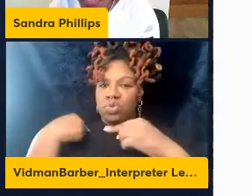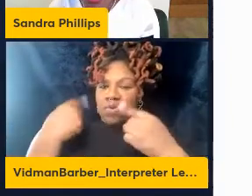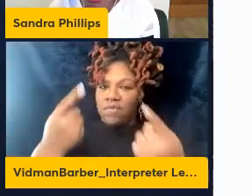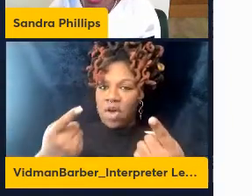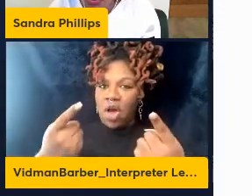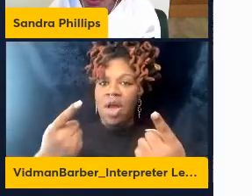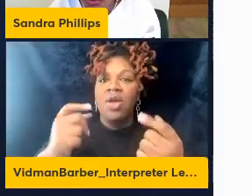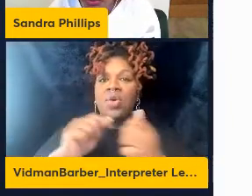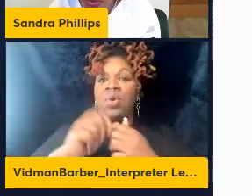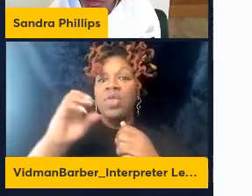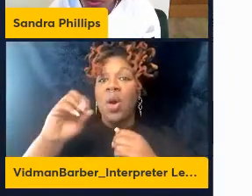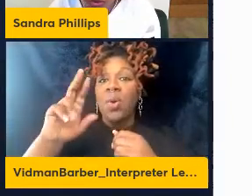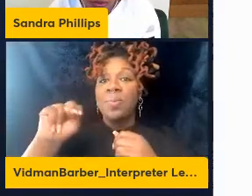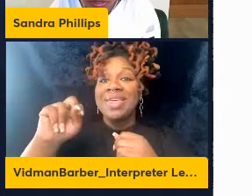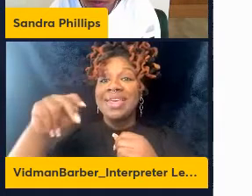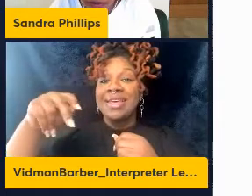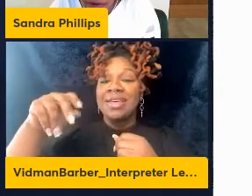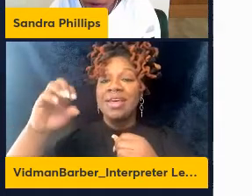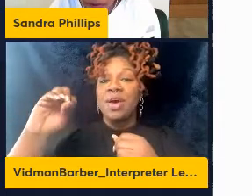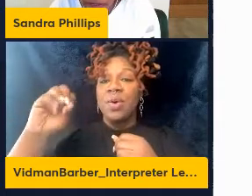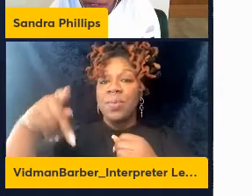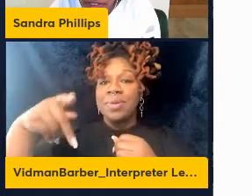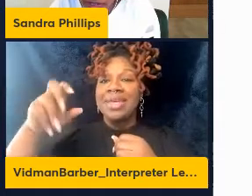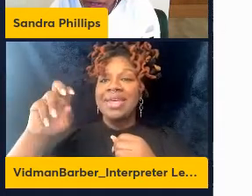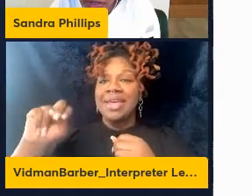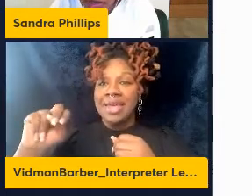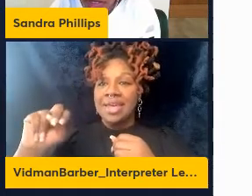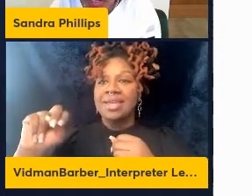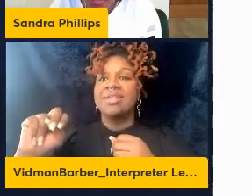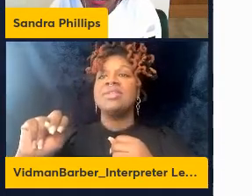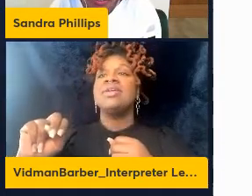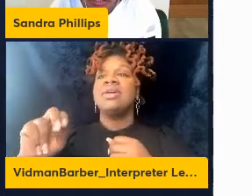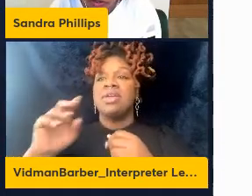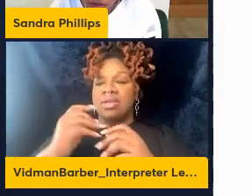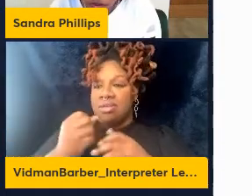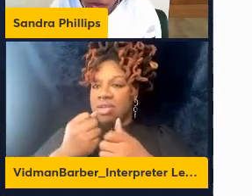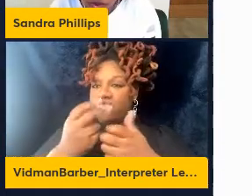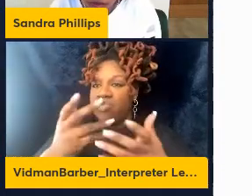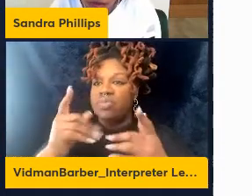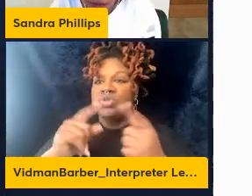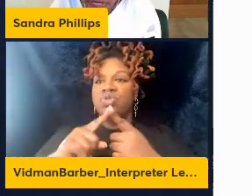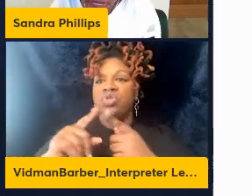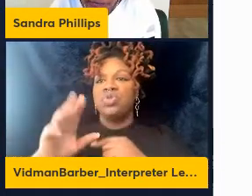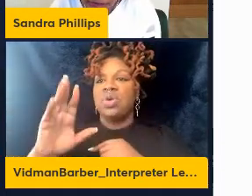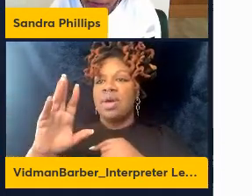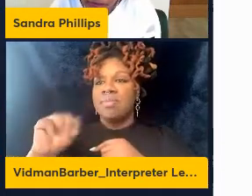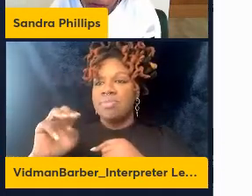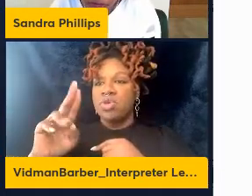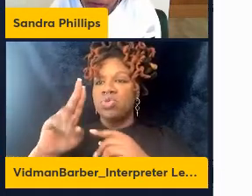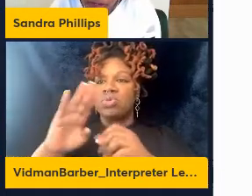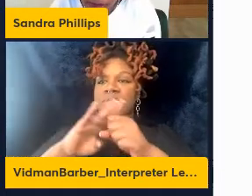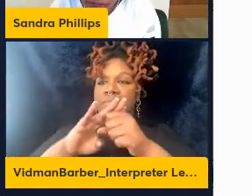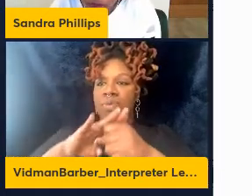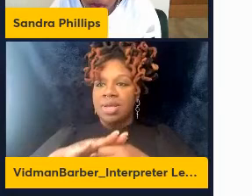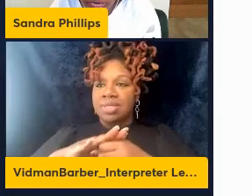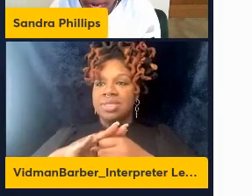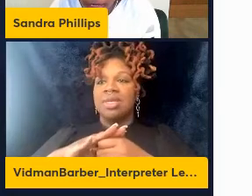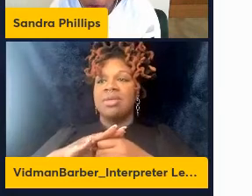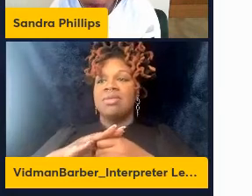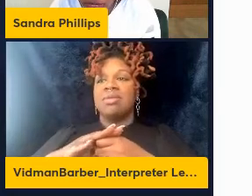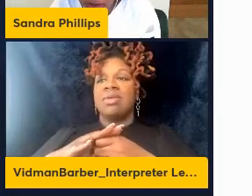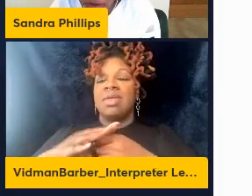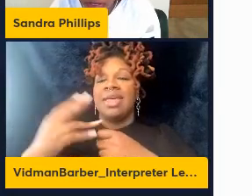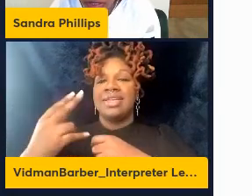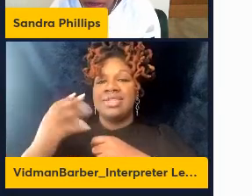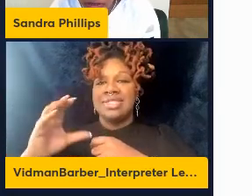that OPN does contribute to the immunosuppressive environment in HCC, that the disruption of OPN activity with anti-PD-1